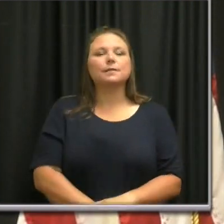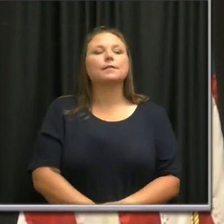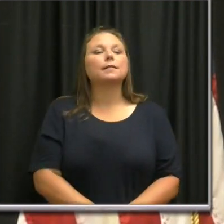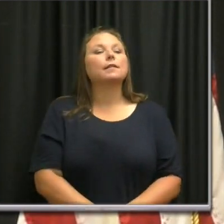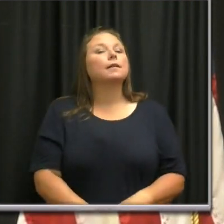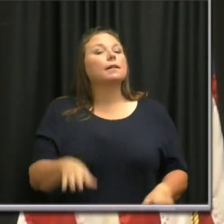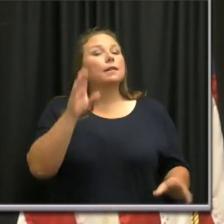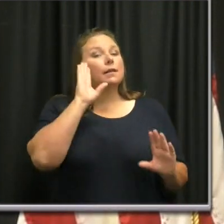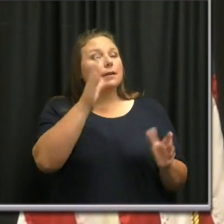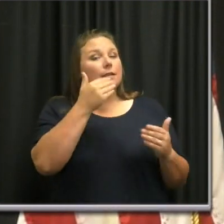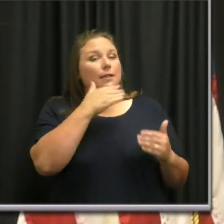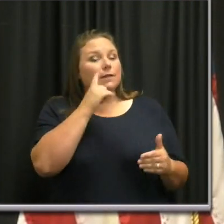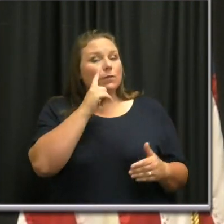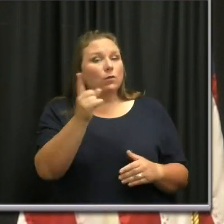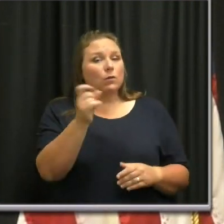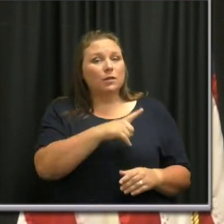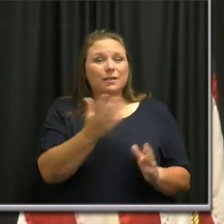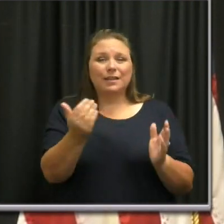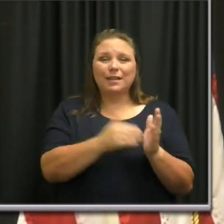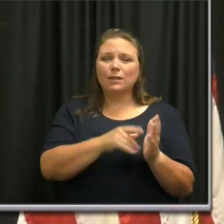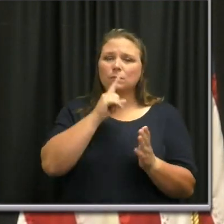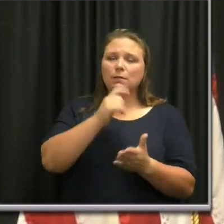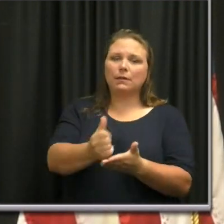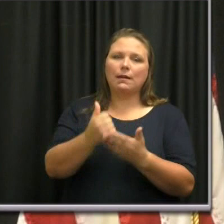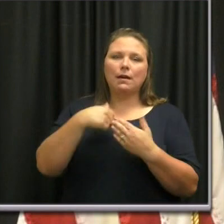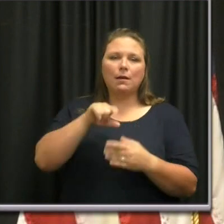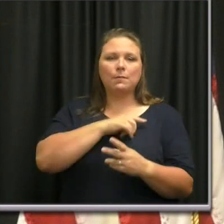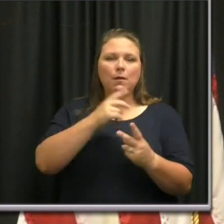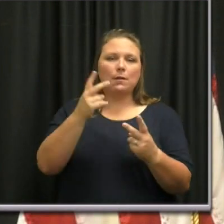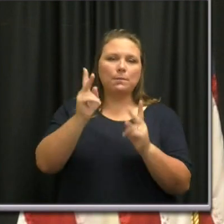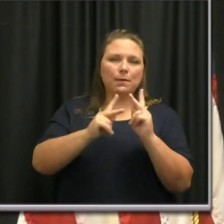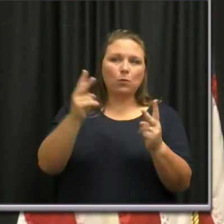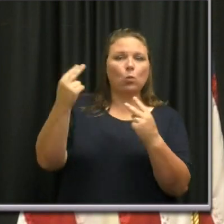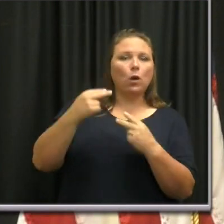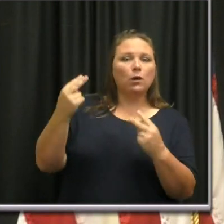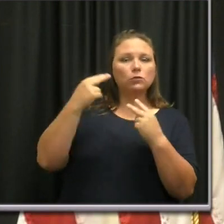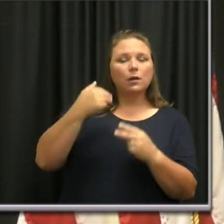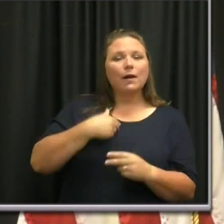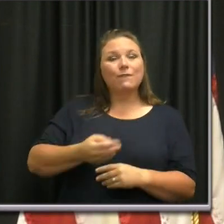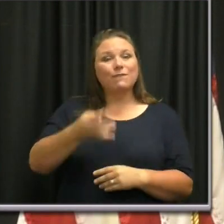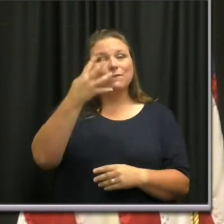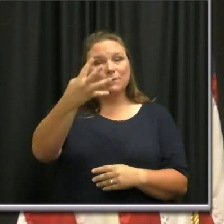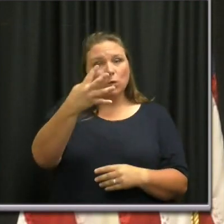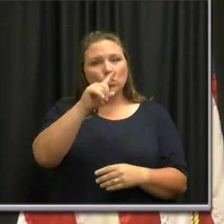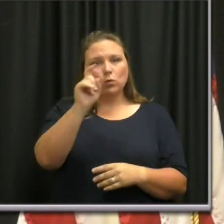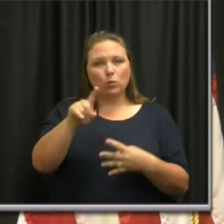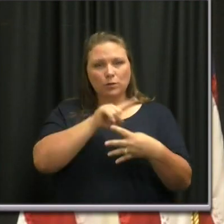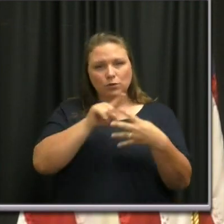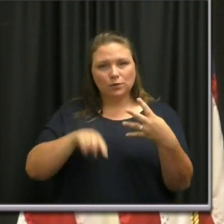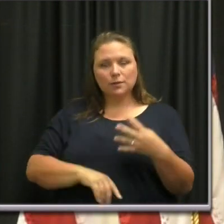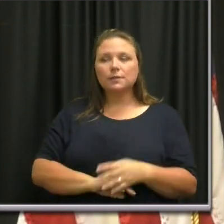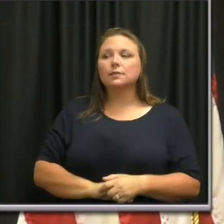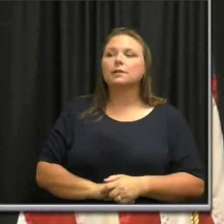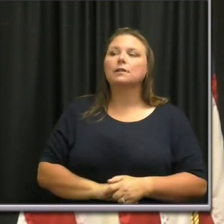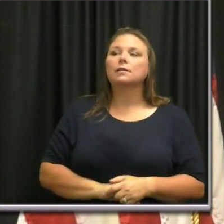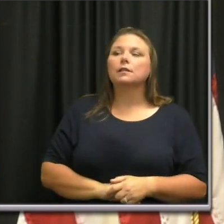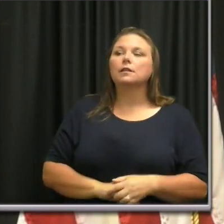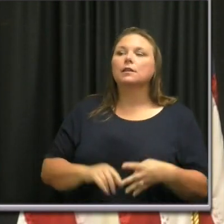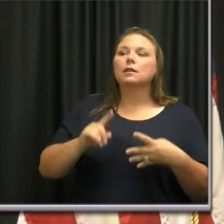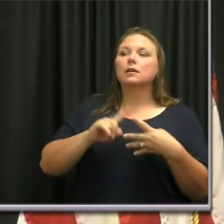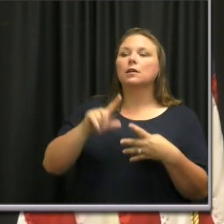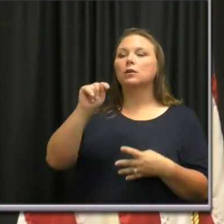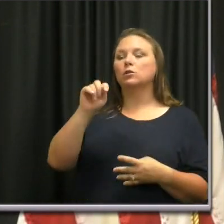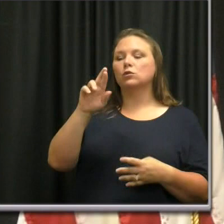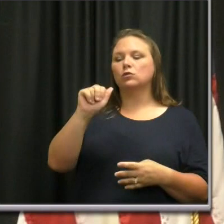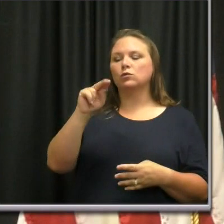Hi, thank you for taking questions again. It's always so helpful for our viewers. I have four questions. One, the transpotainment